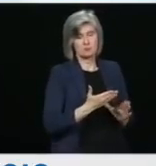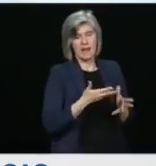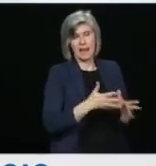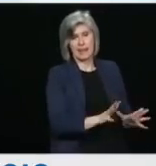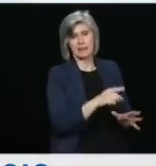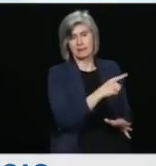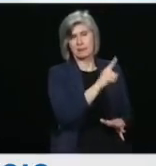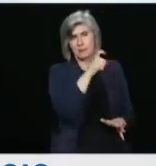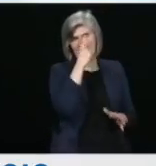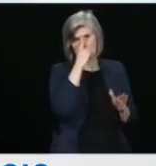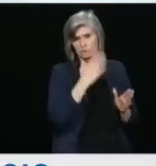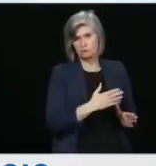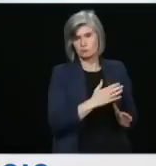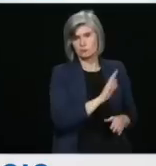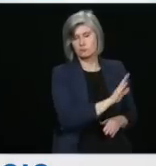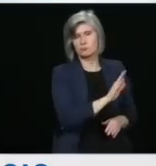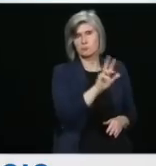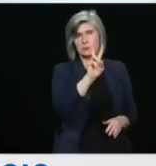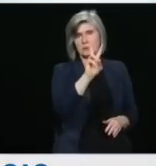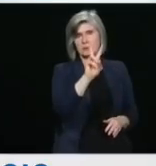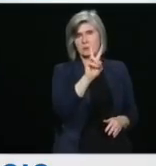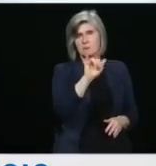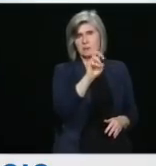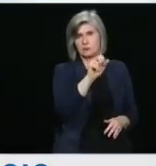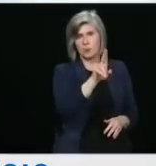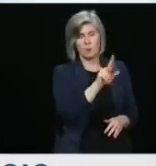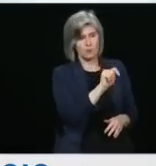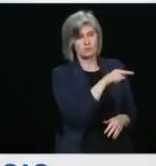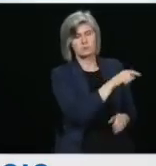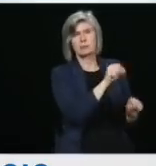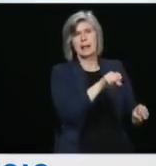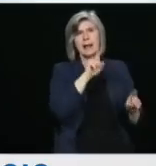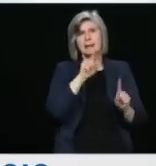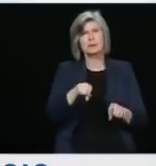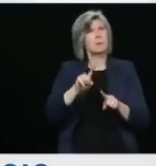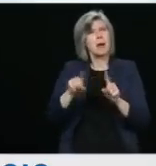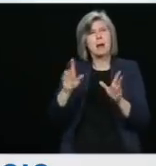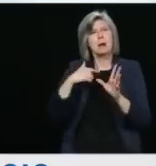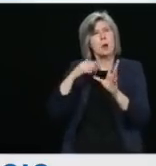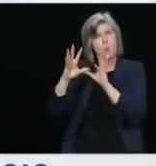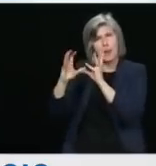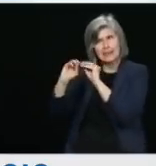also acknowledged that the steps that were taken, although clearly,